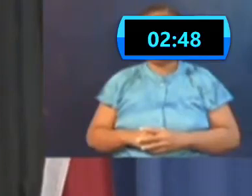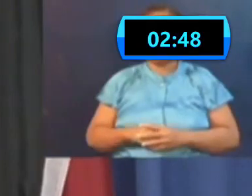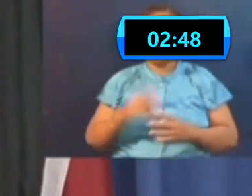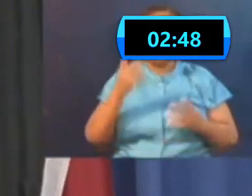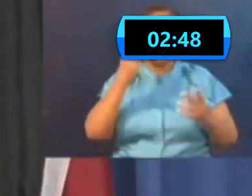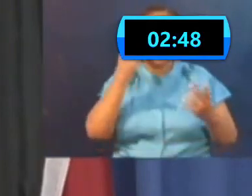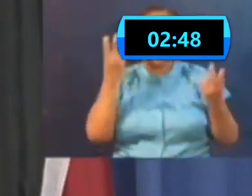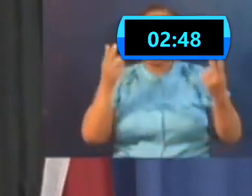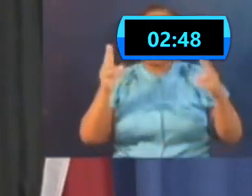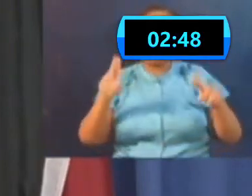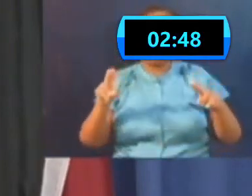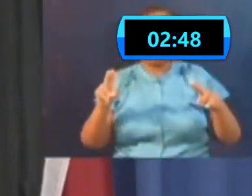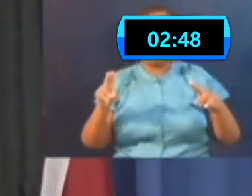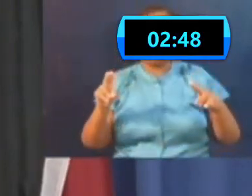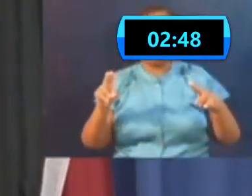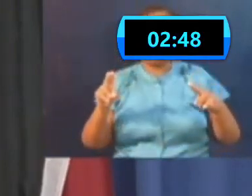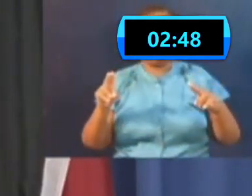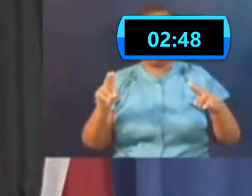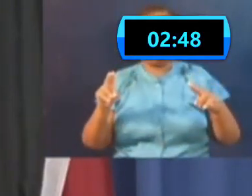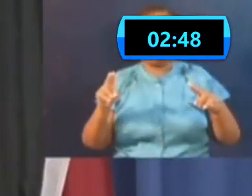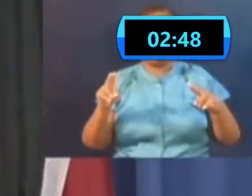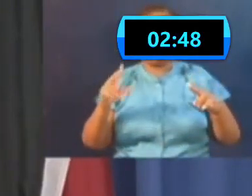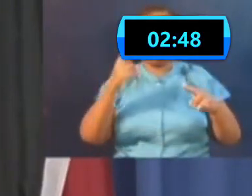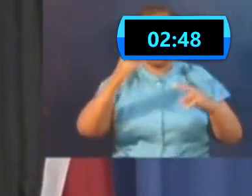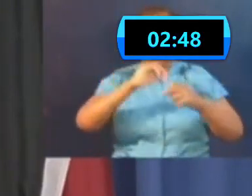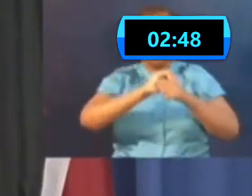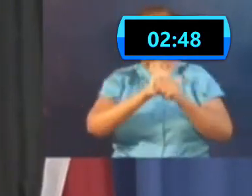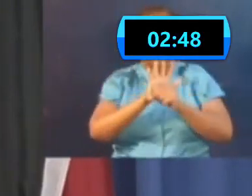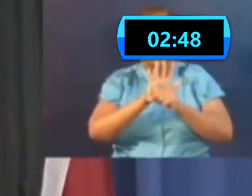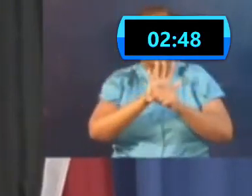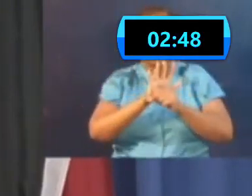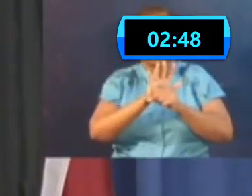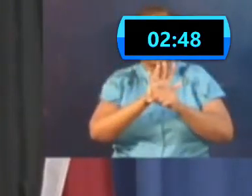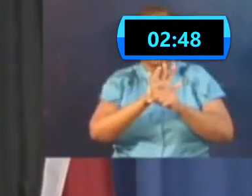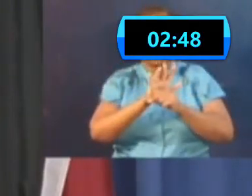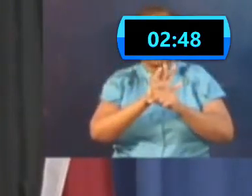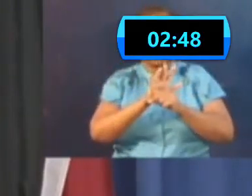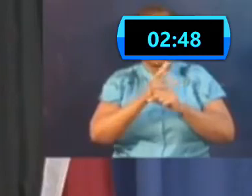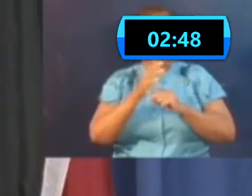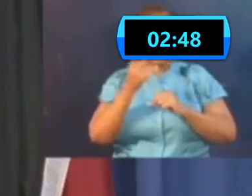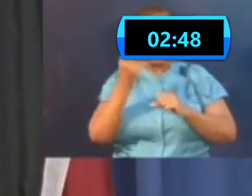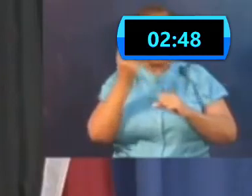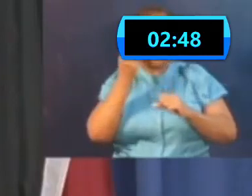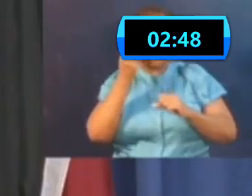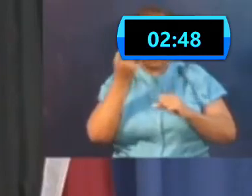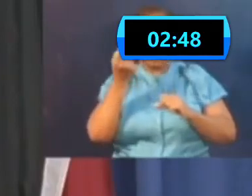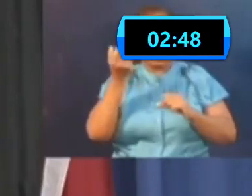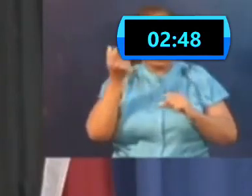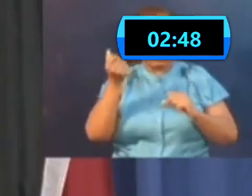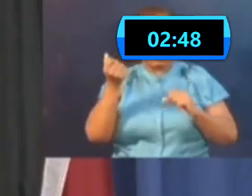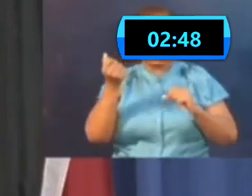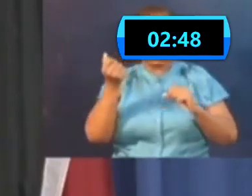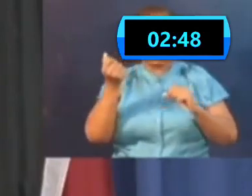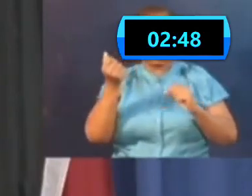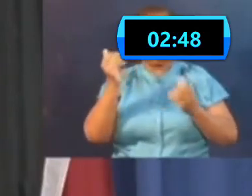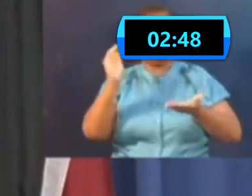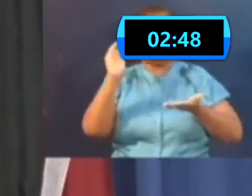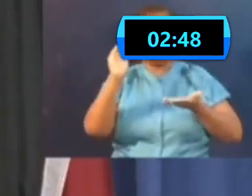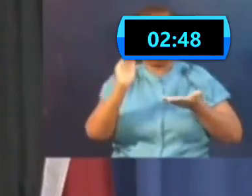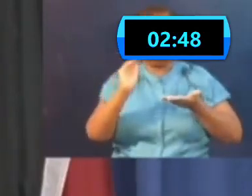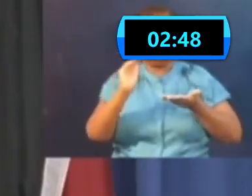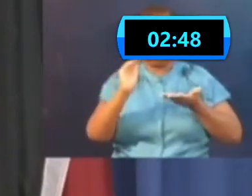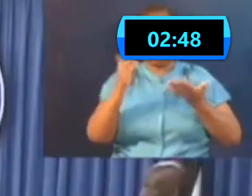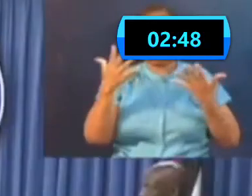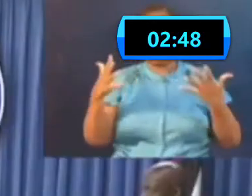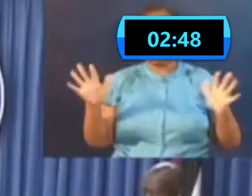epidemic. But judging from those four days, we saw a small decline from the 17th to the 22nd. So, Prime Minister, that's my clinical update for